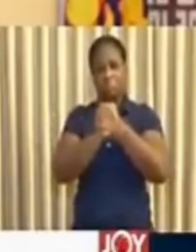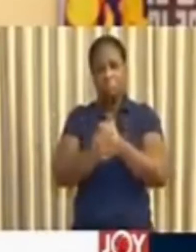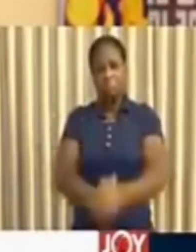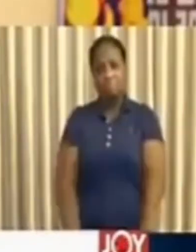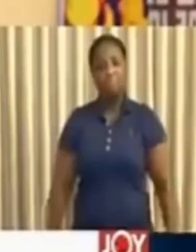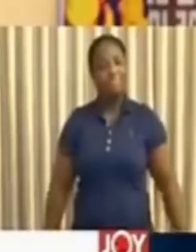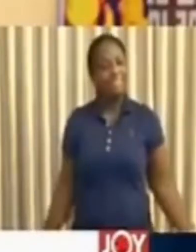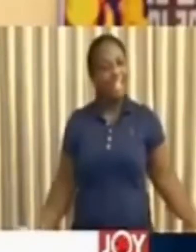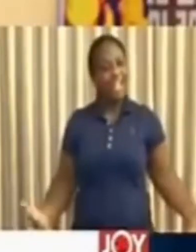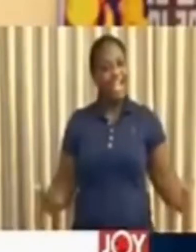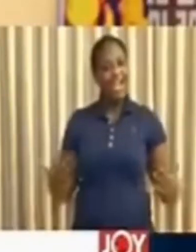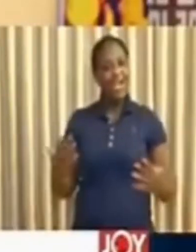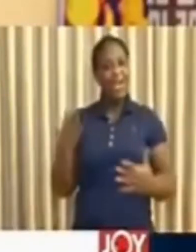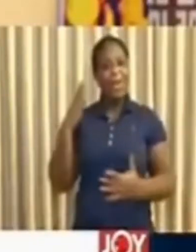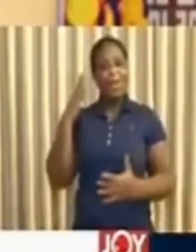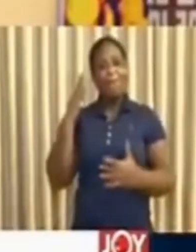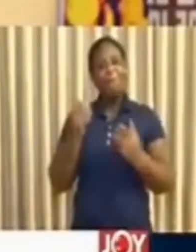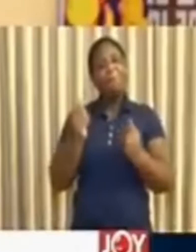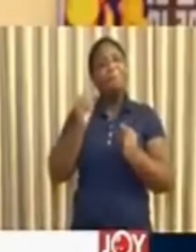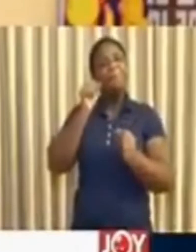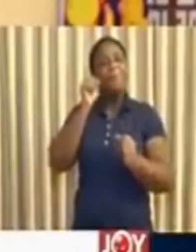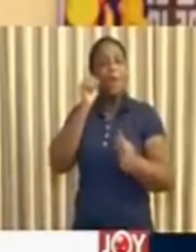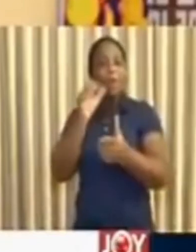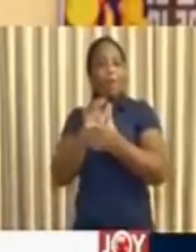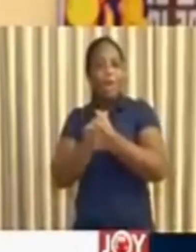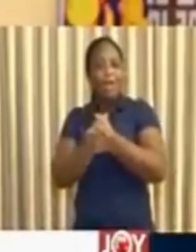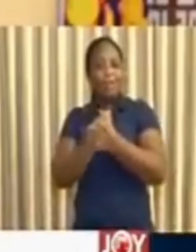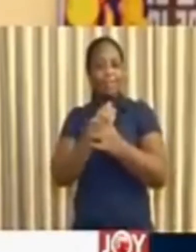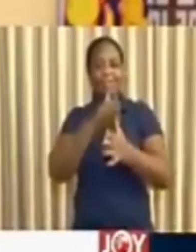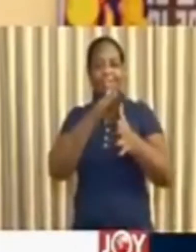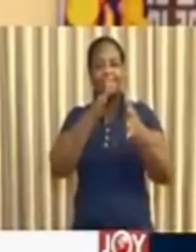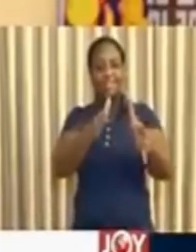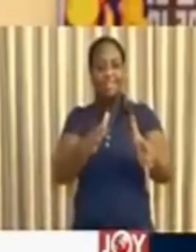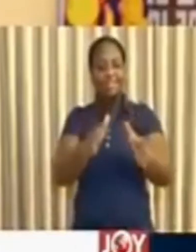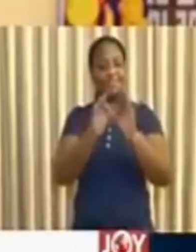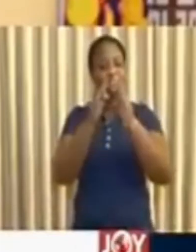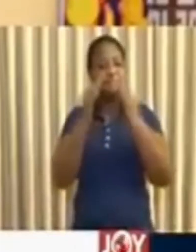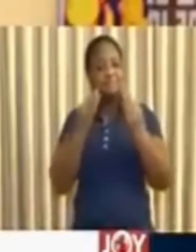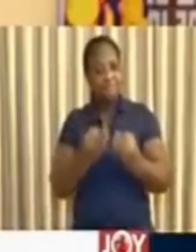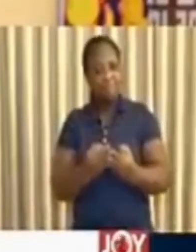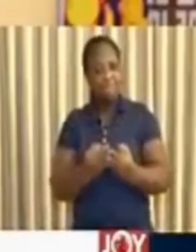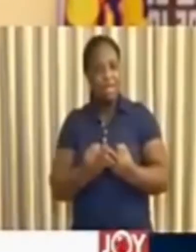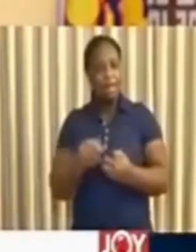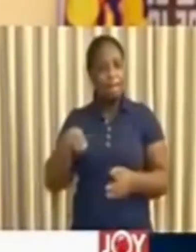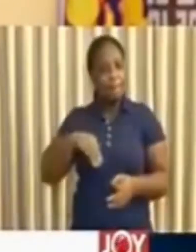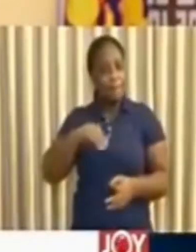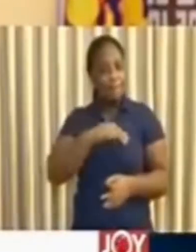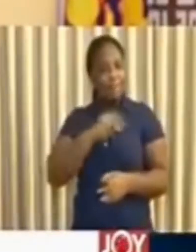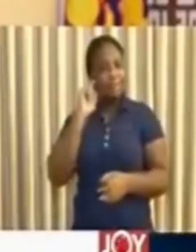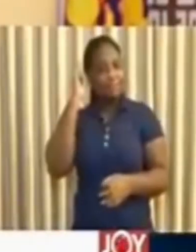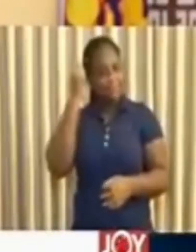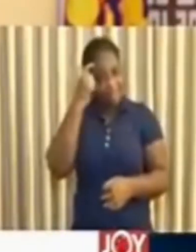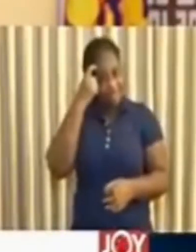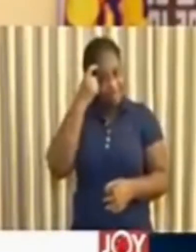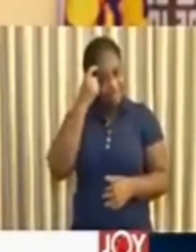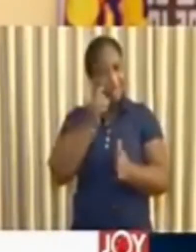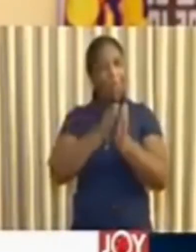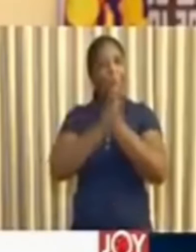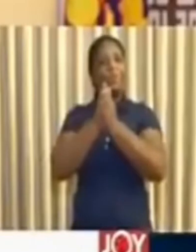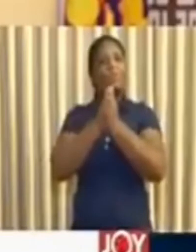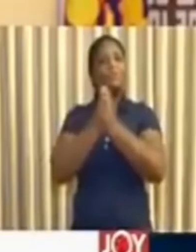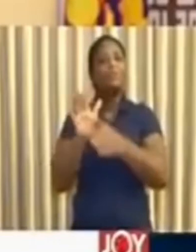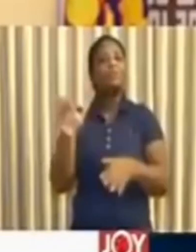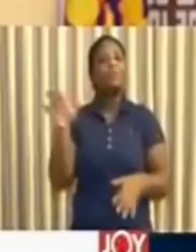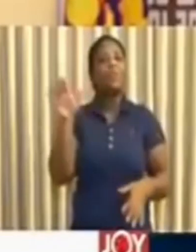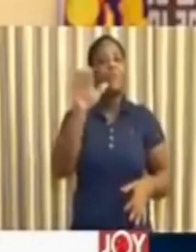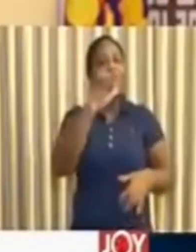So on behalf of my beautiful Rebecca, my children, grandchildren, the entire family, and members of government, I wish you all